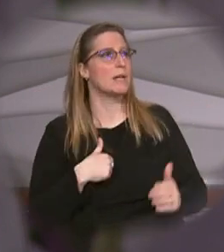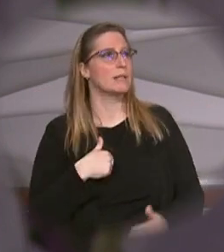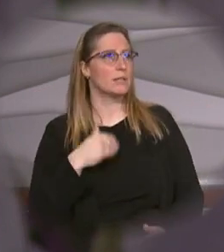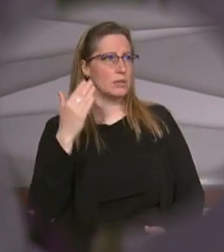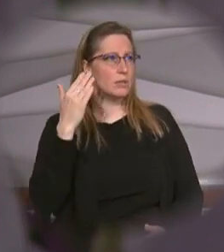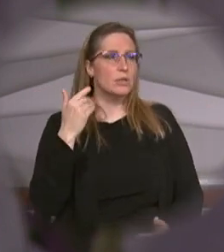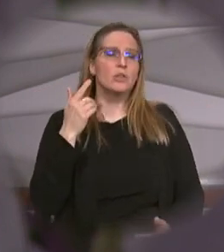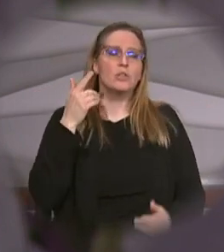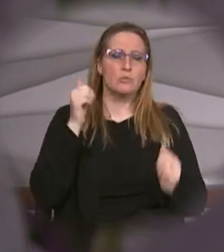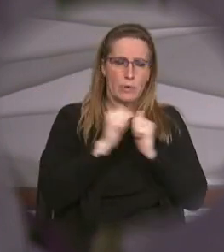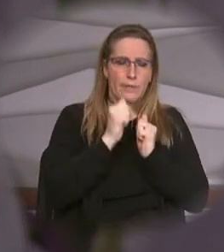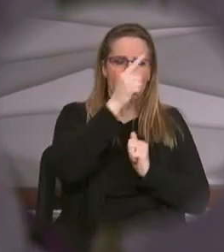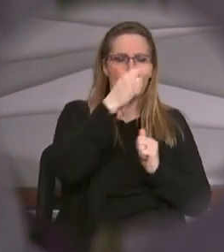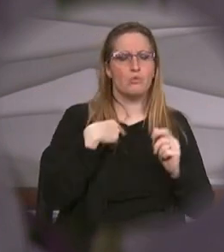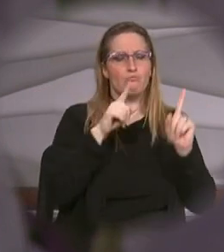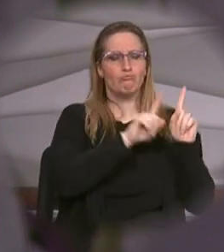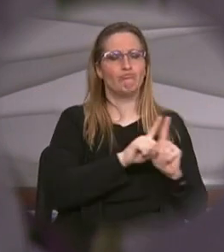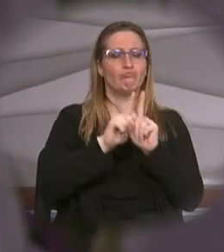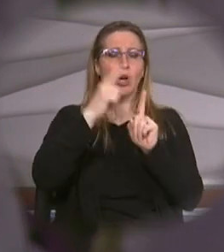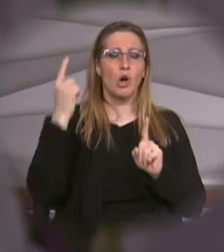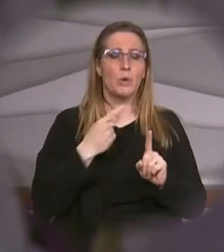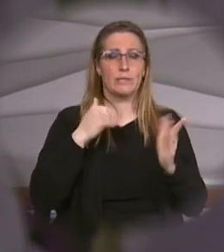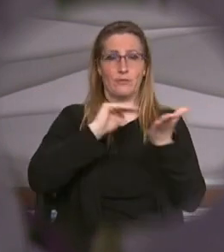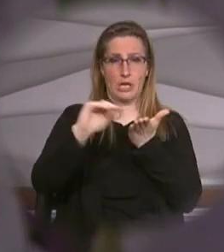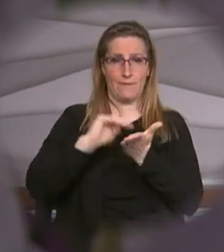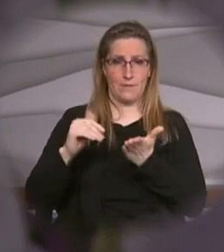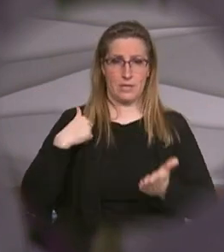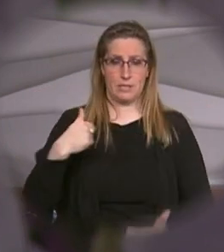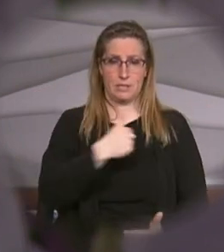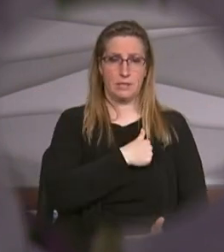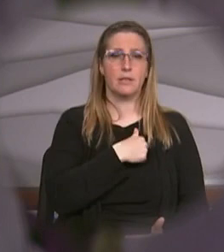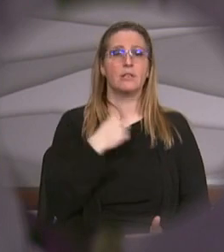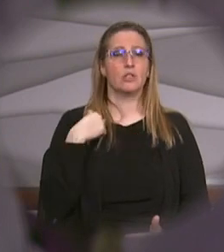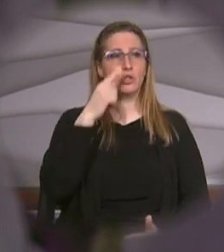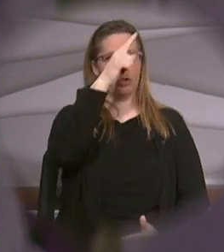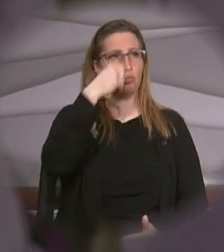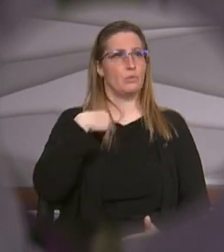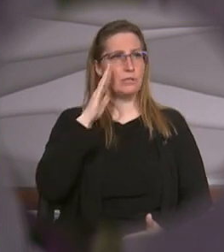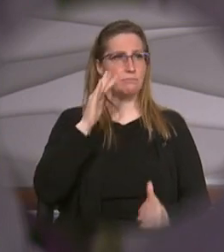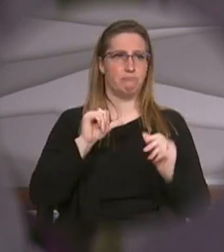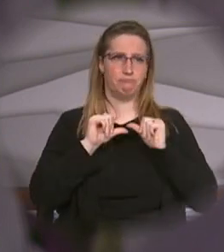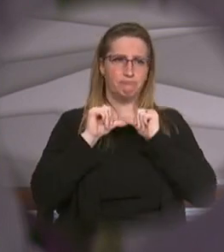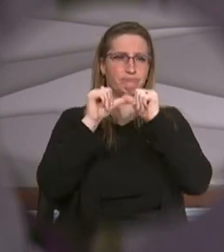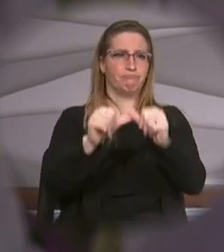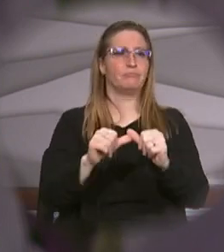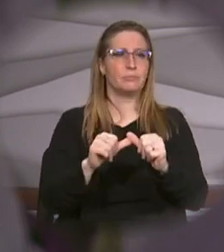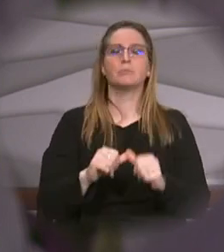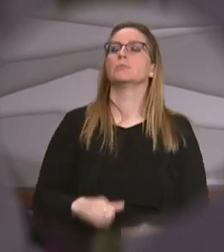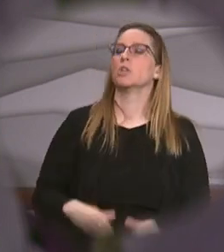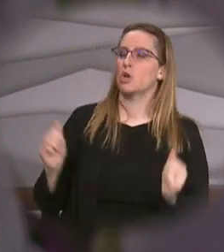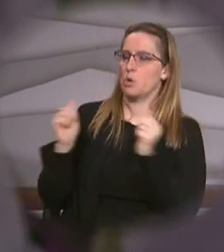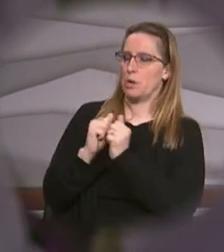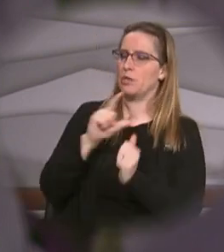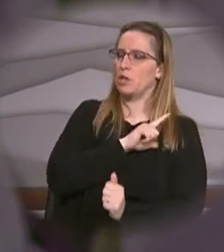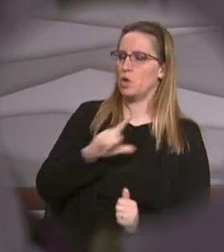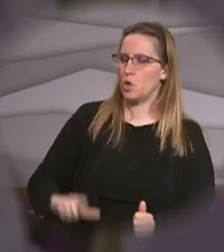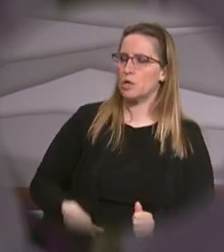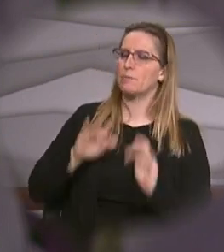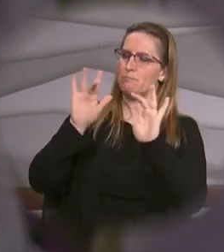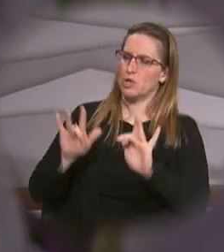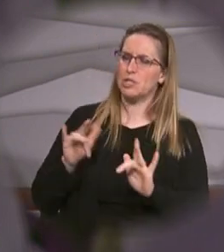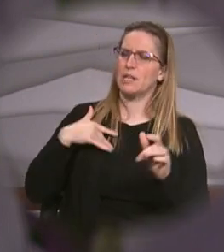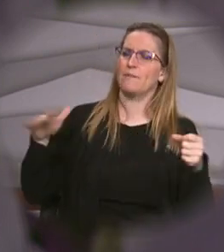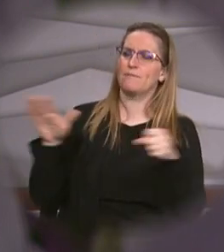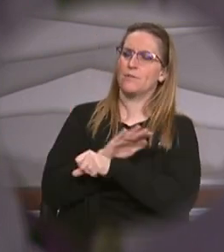but with you is forgiveness that you may be revered with the Lord there is mercy